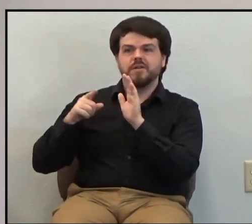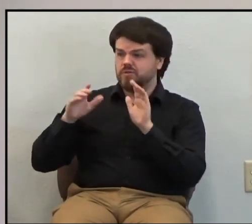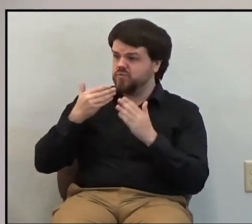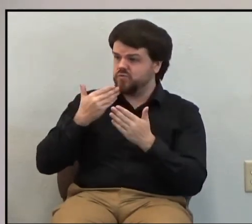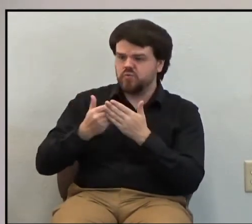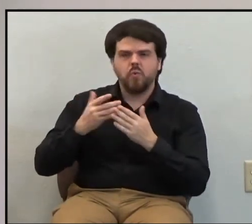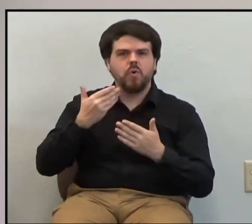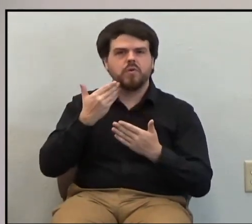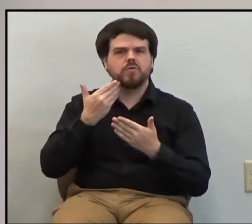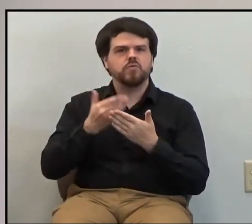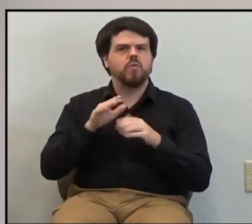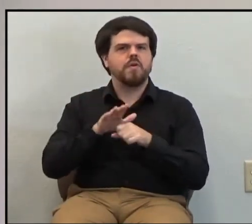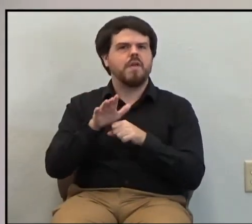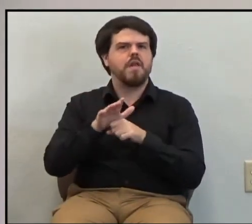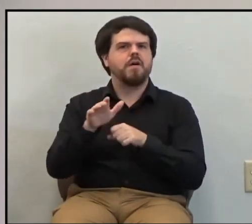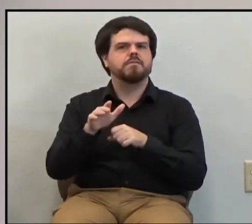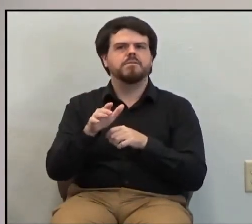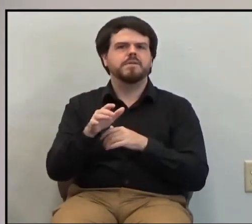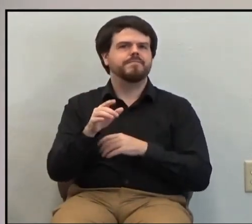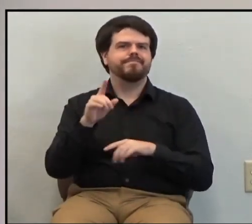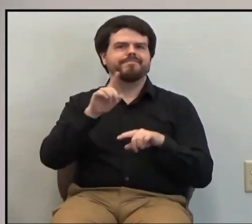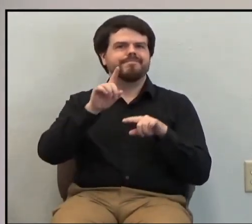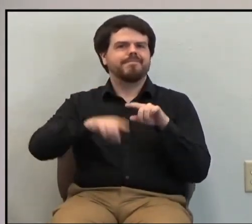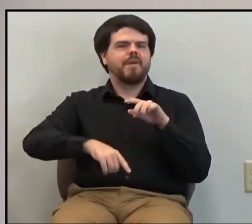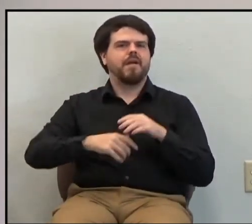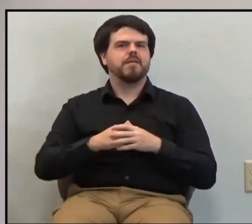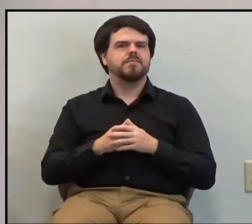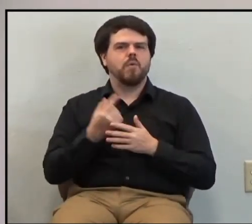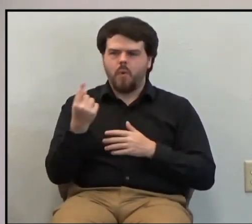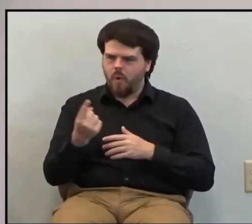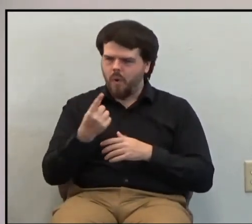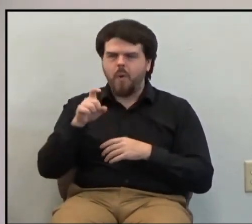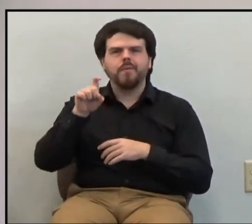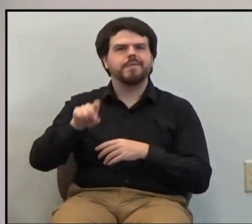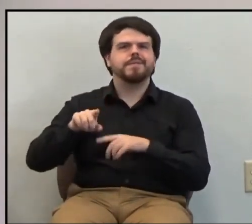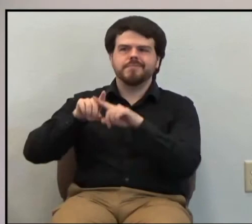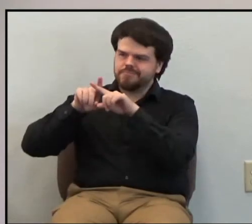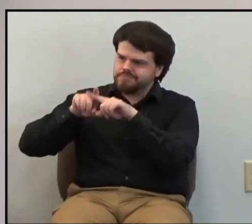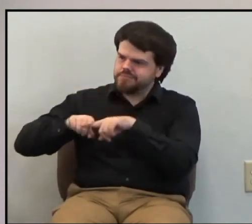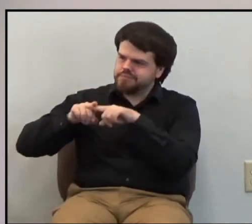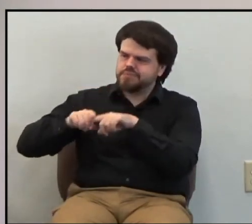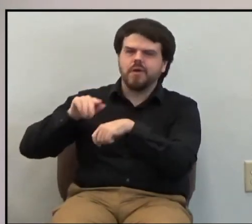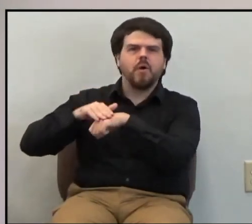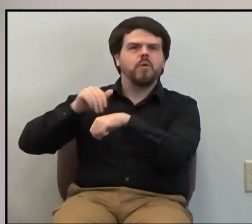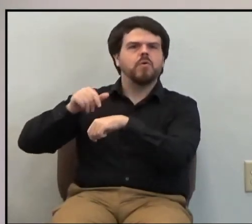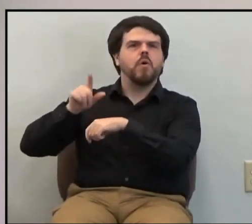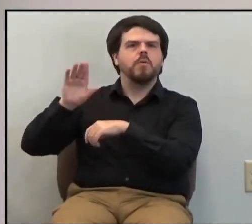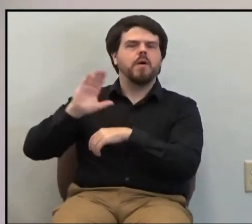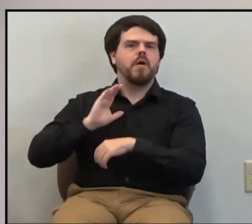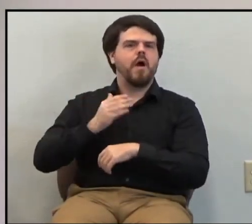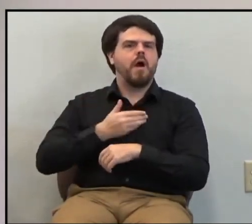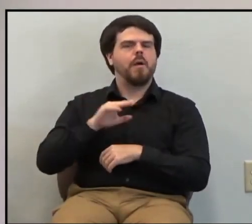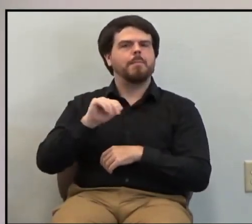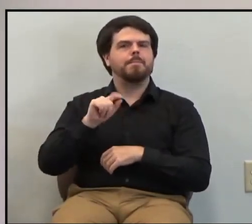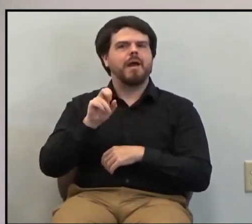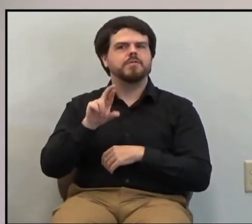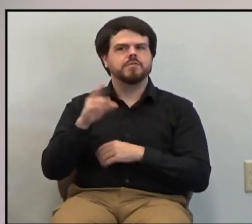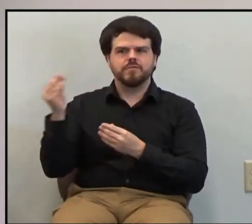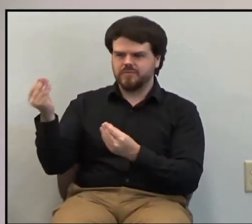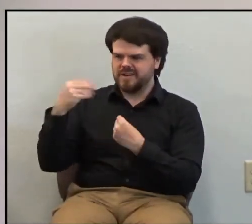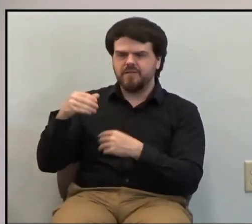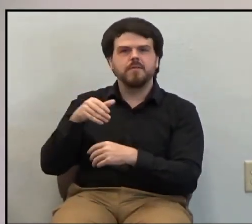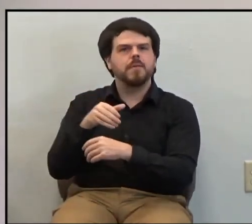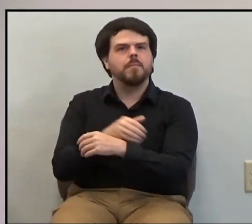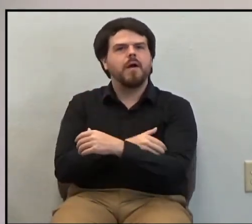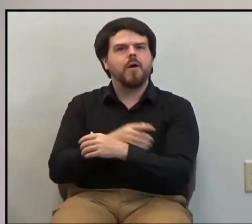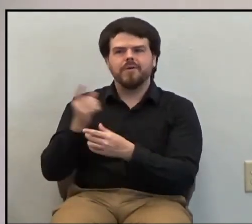enough? None of us. So we need to always call upon him, always calling upon our blessed master to fill us with power, to